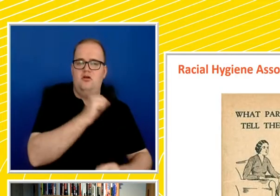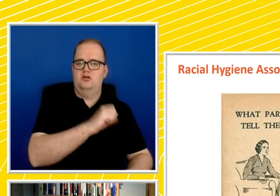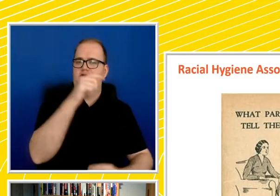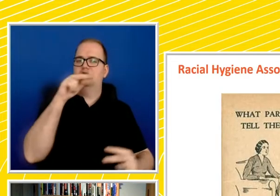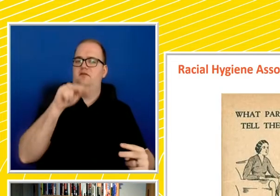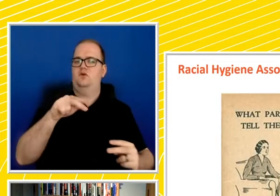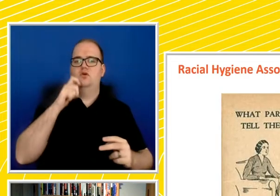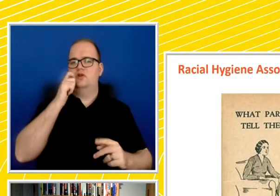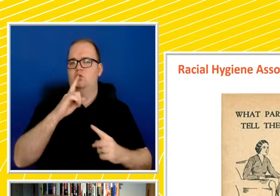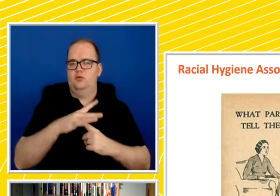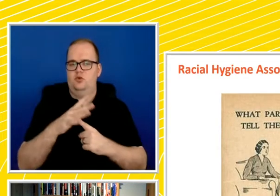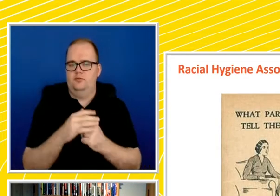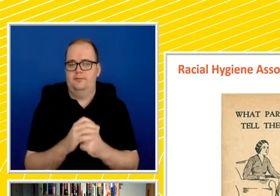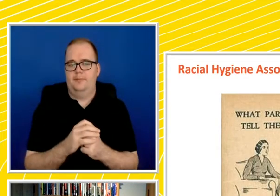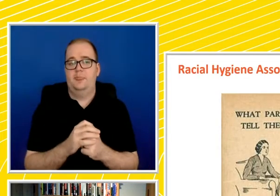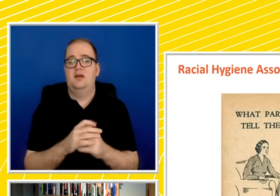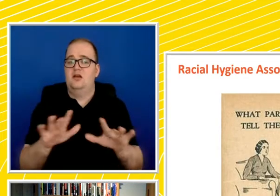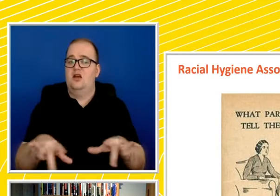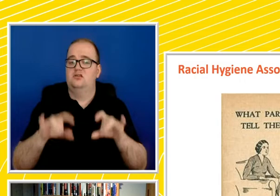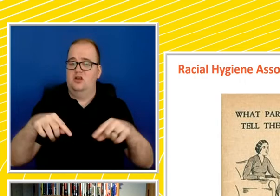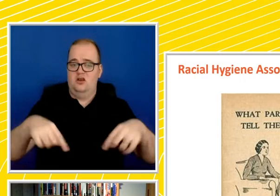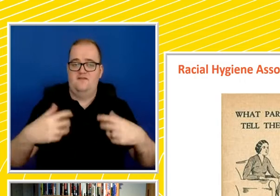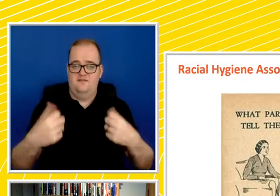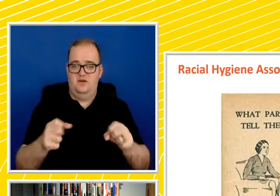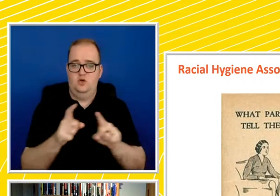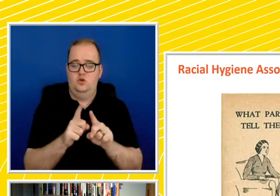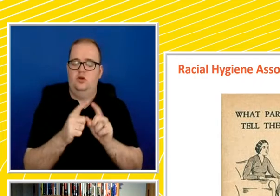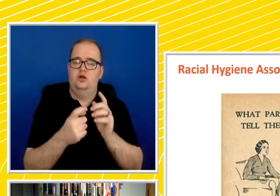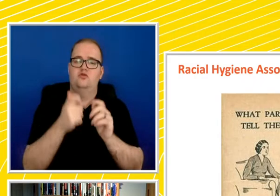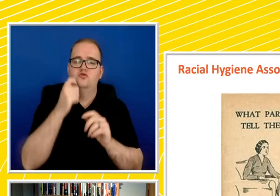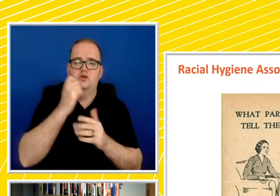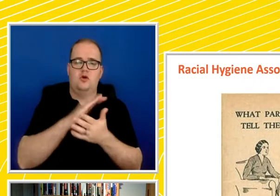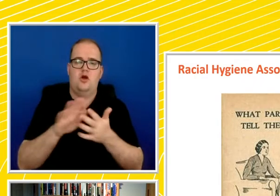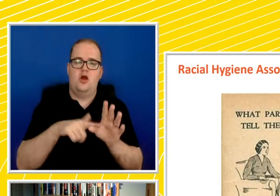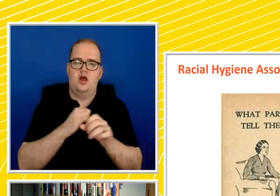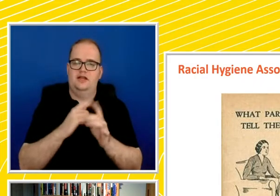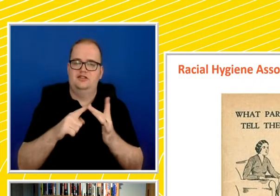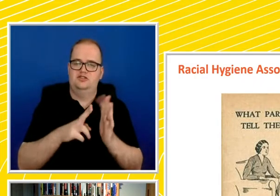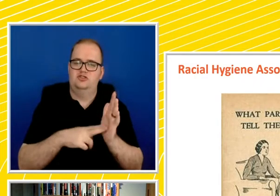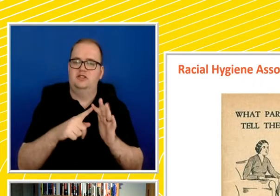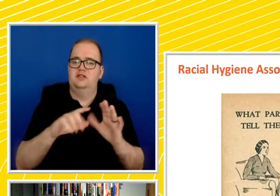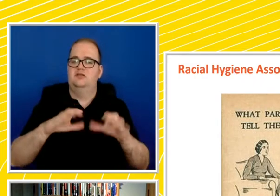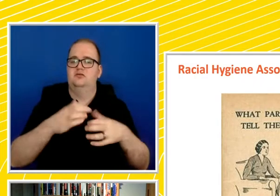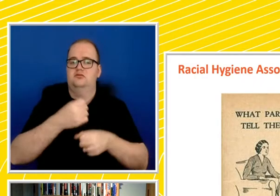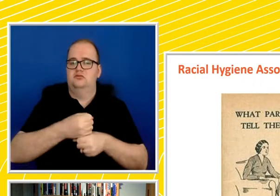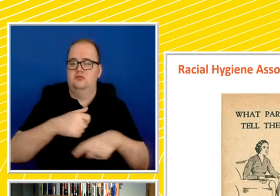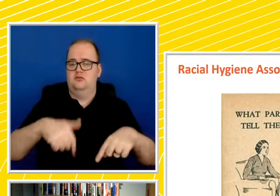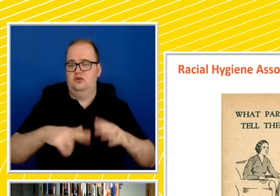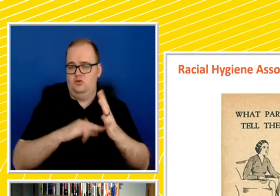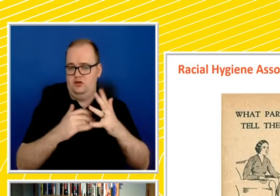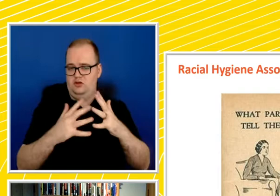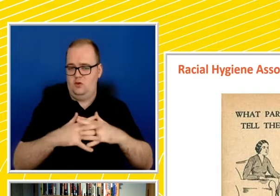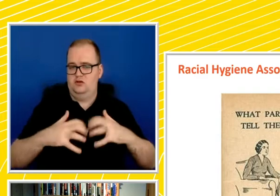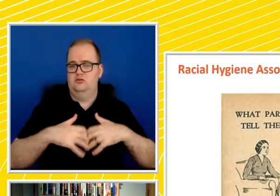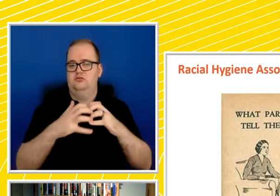Australia is not immune. The Racial Hygiene Association of New South Wales was founded in 1926 and was